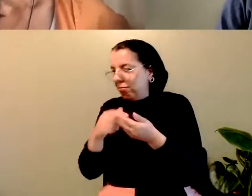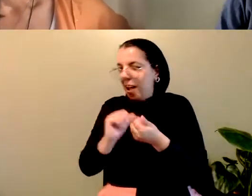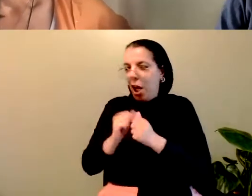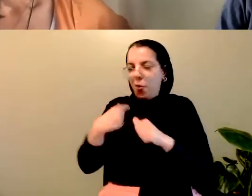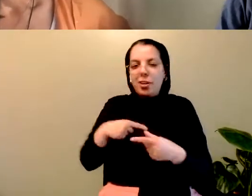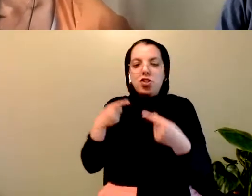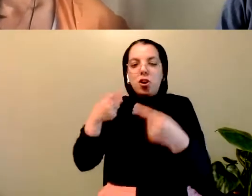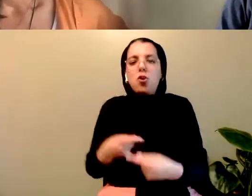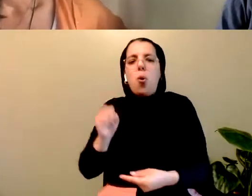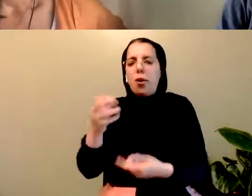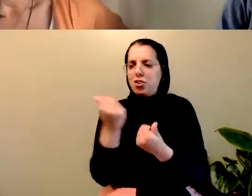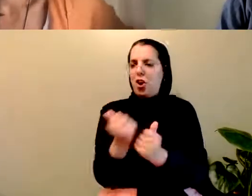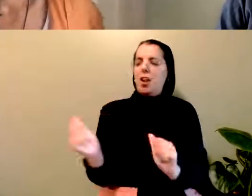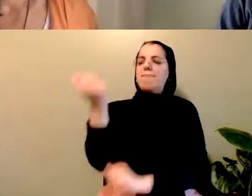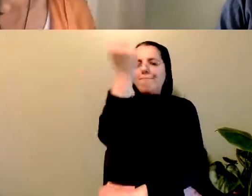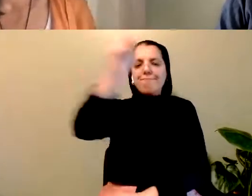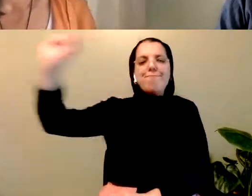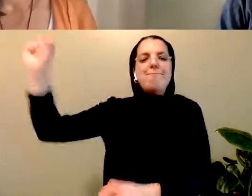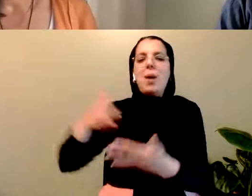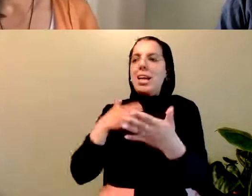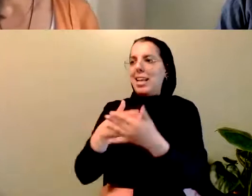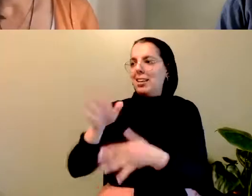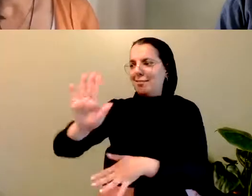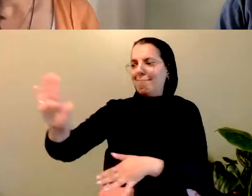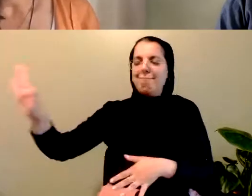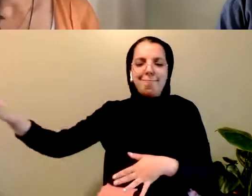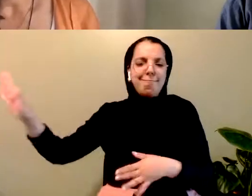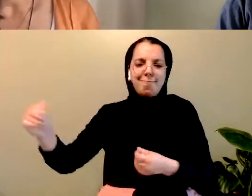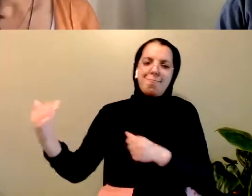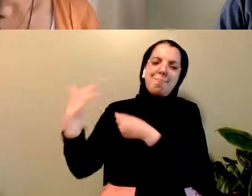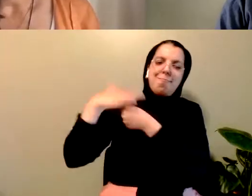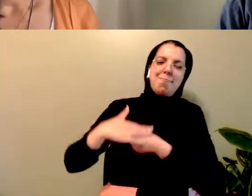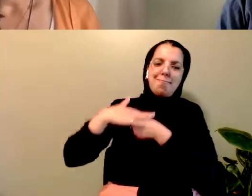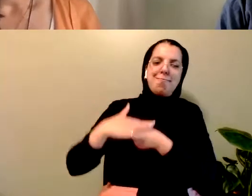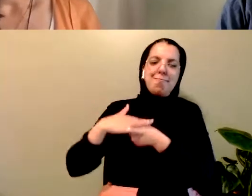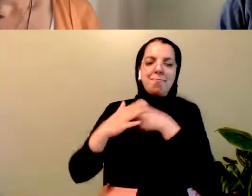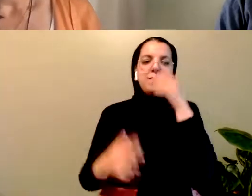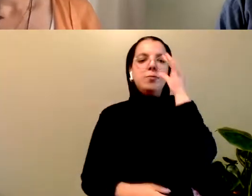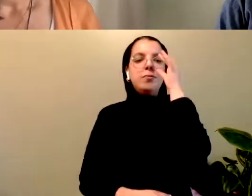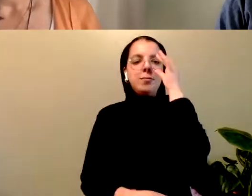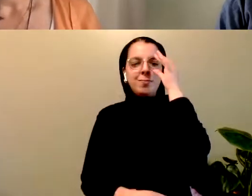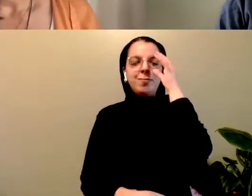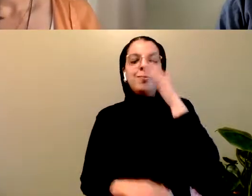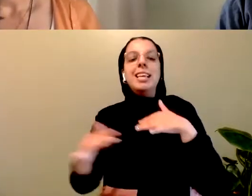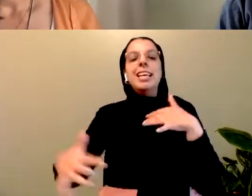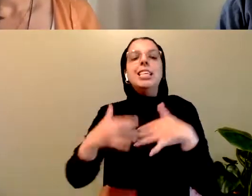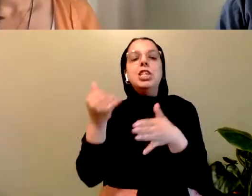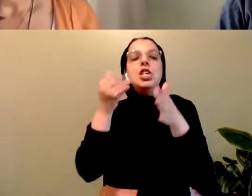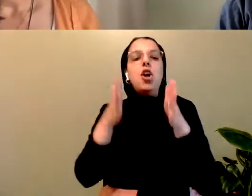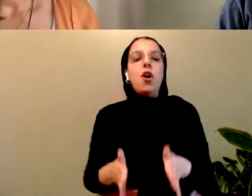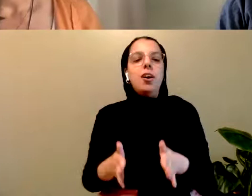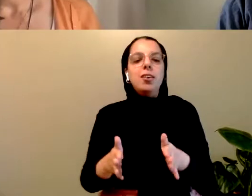Indigenous artists reckon with our histories every single day, just like Mooch